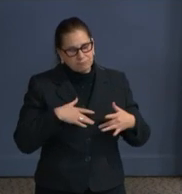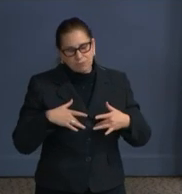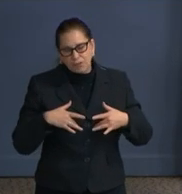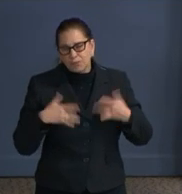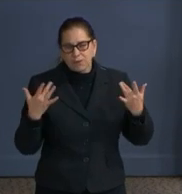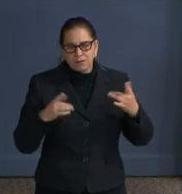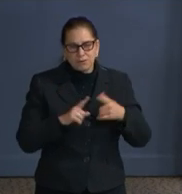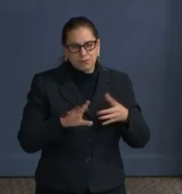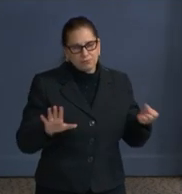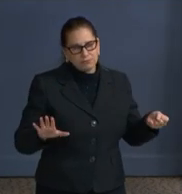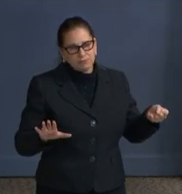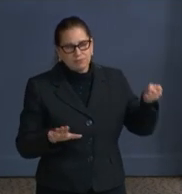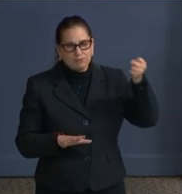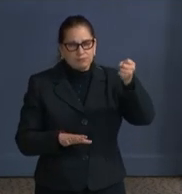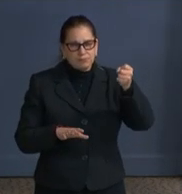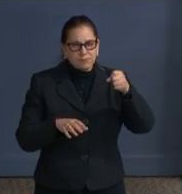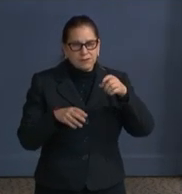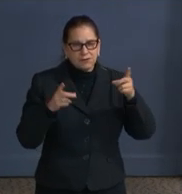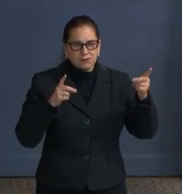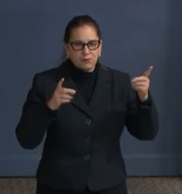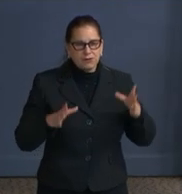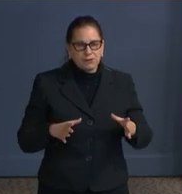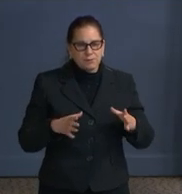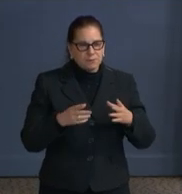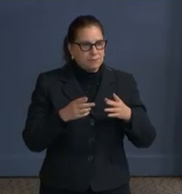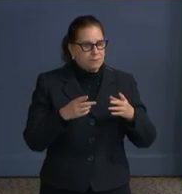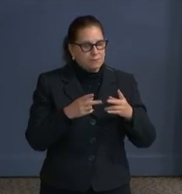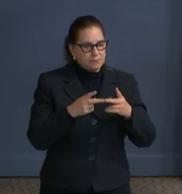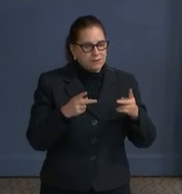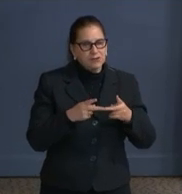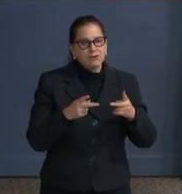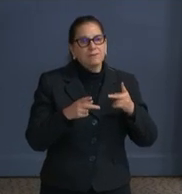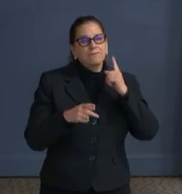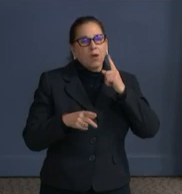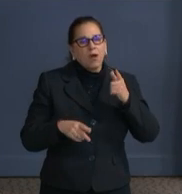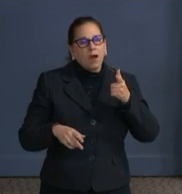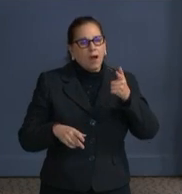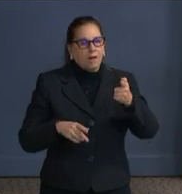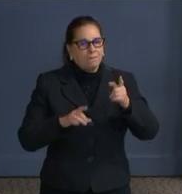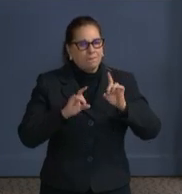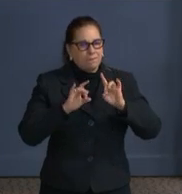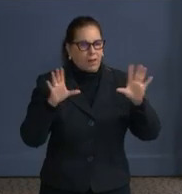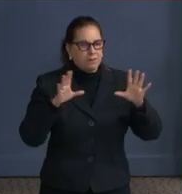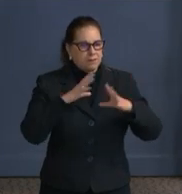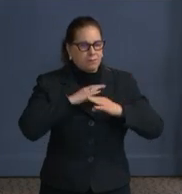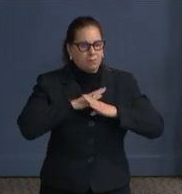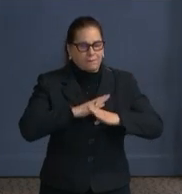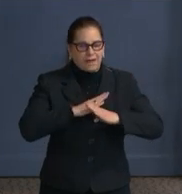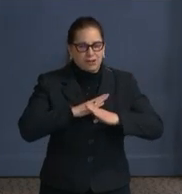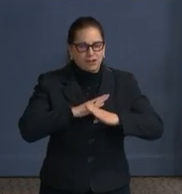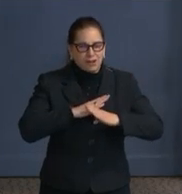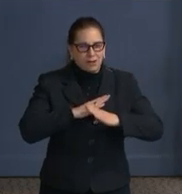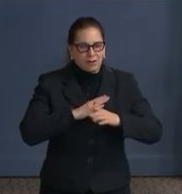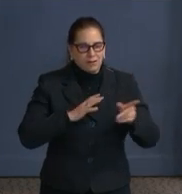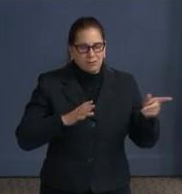director of gun violence prevention in the District of Columbia. Please give Linda a big round of applause.